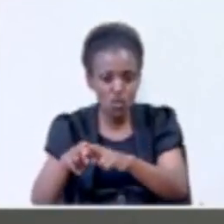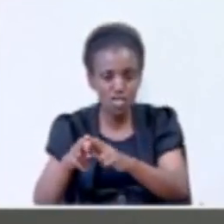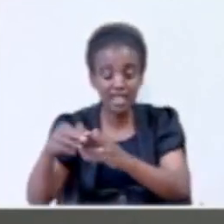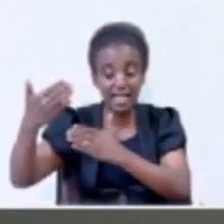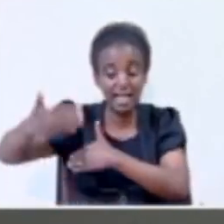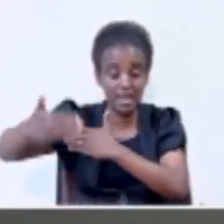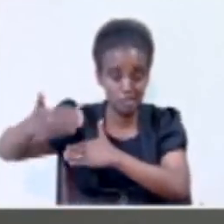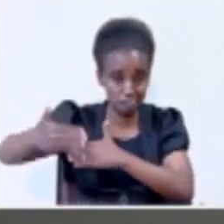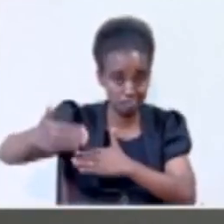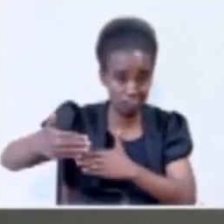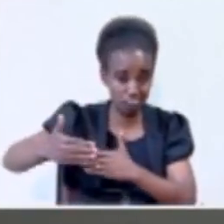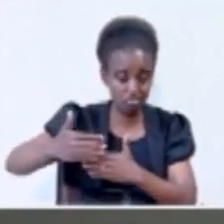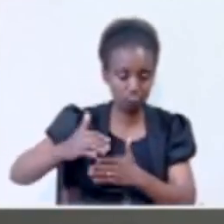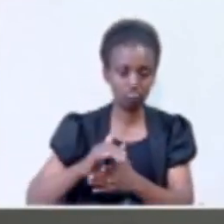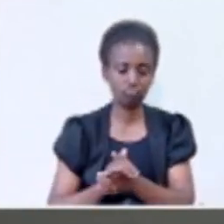neighbors,